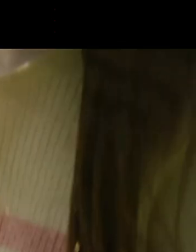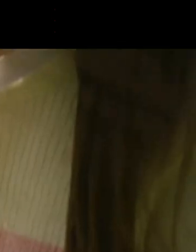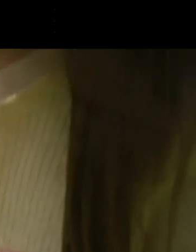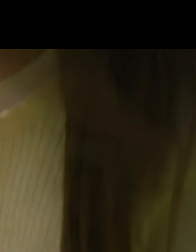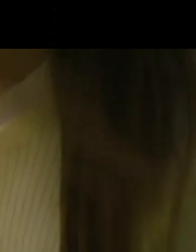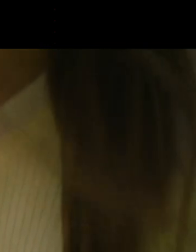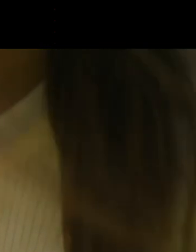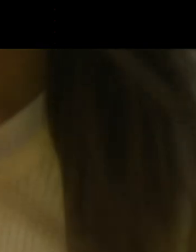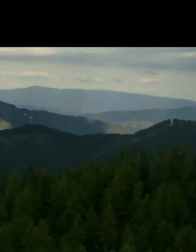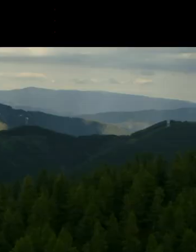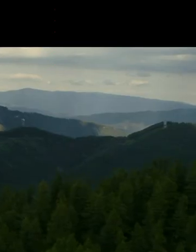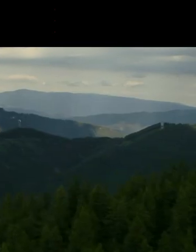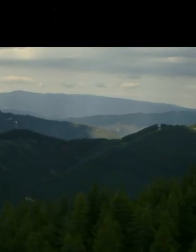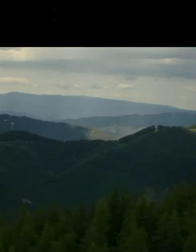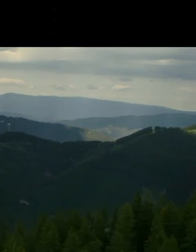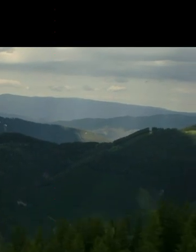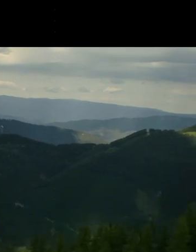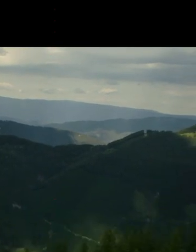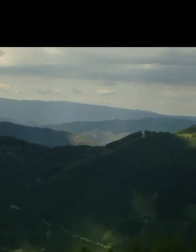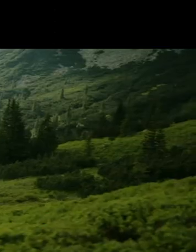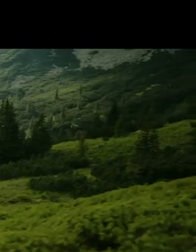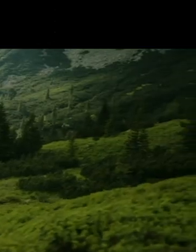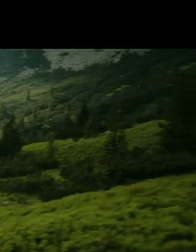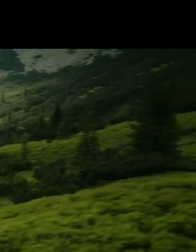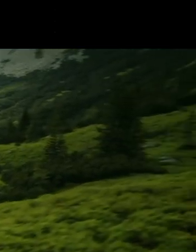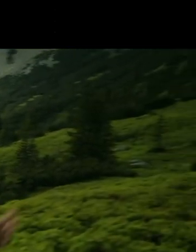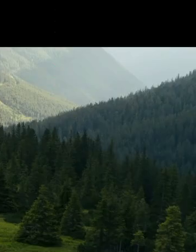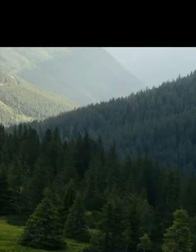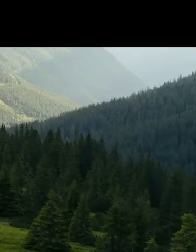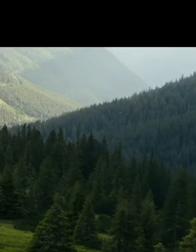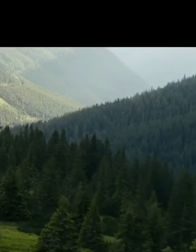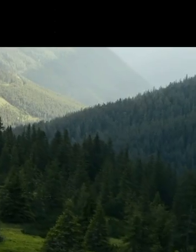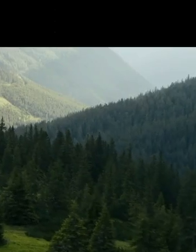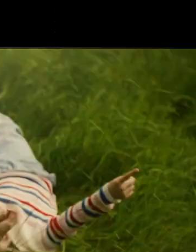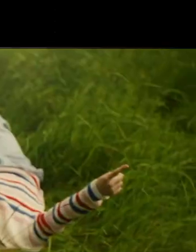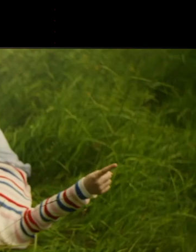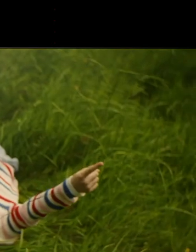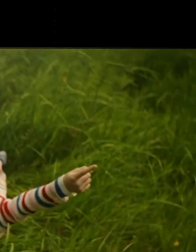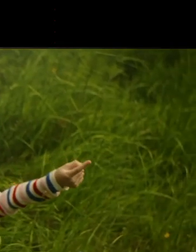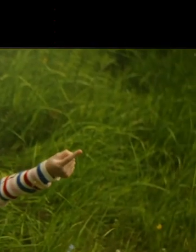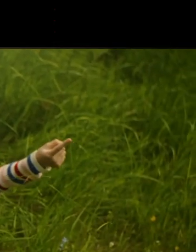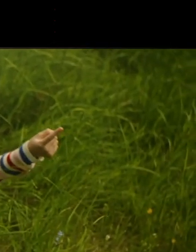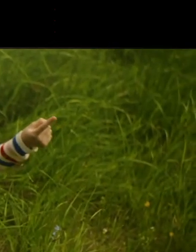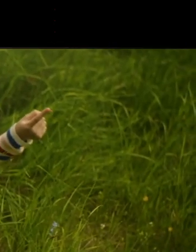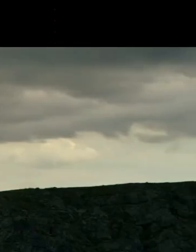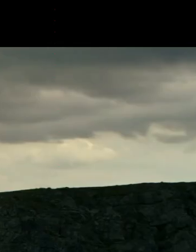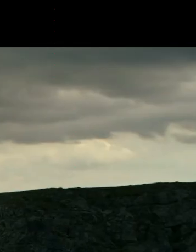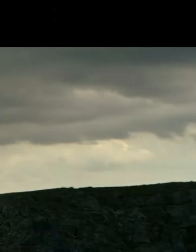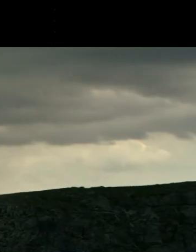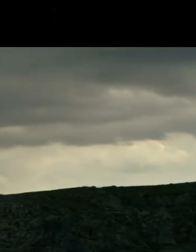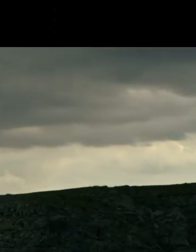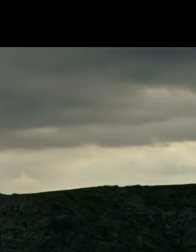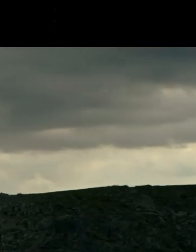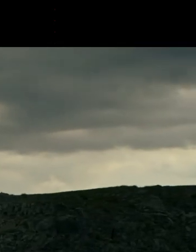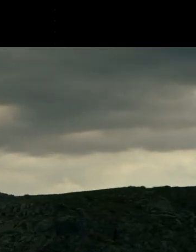davon ist, was wir alle mit unserem Geld tun. Wenn wir darauf schauen, dass unser Geld Unternehmern zugutekommt, die sich für die Umwelt